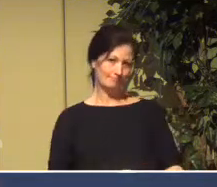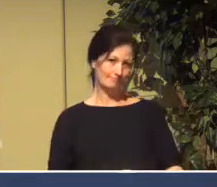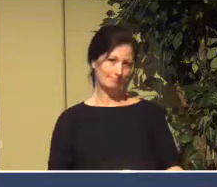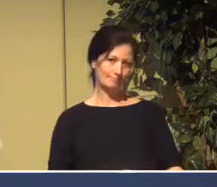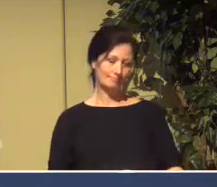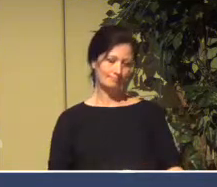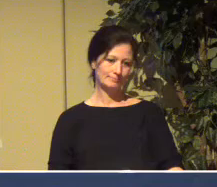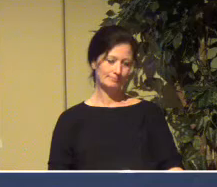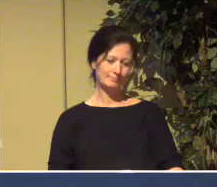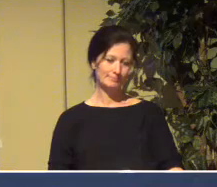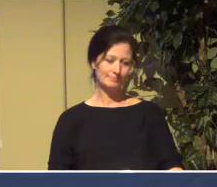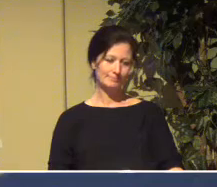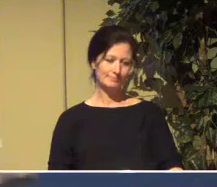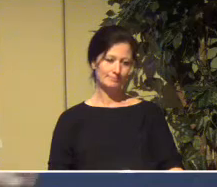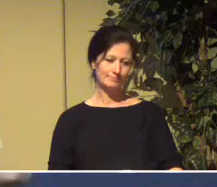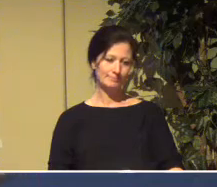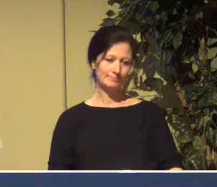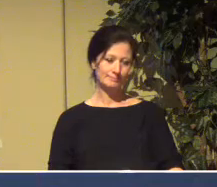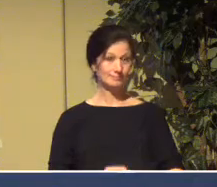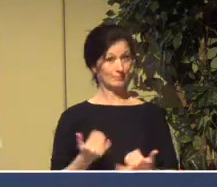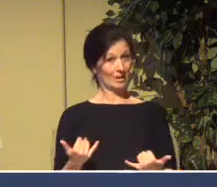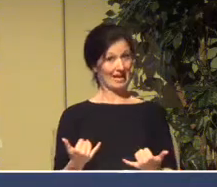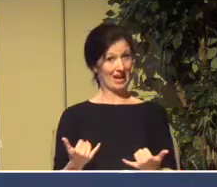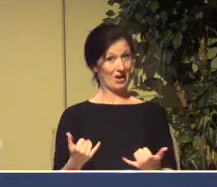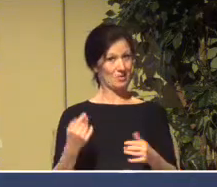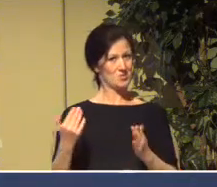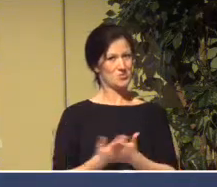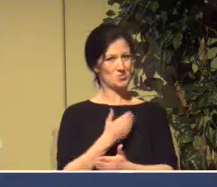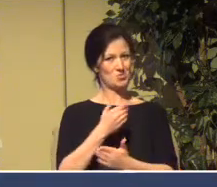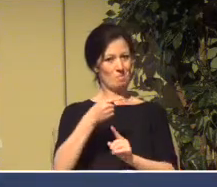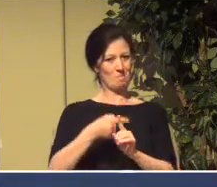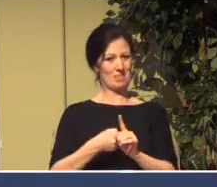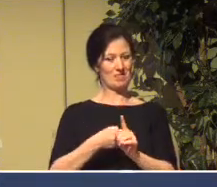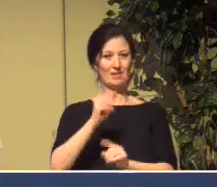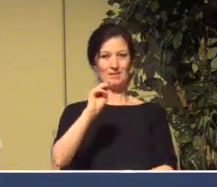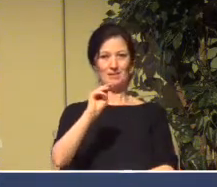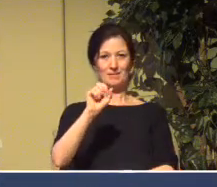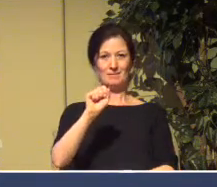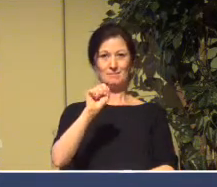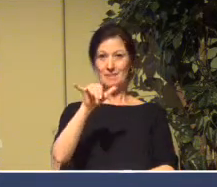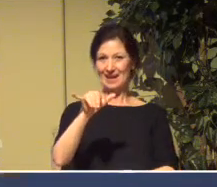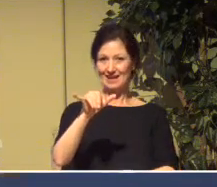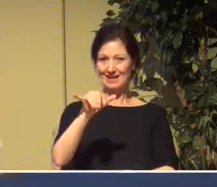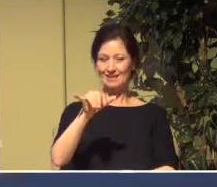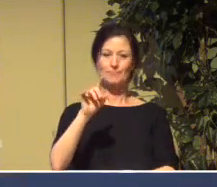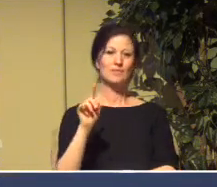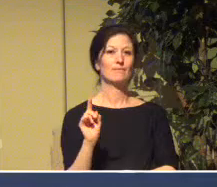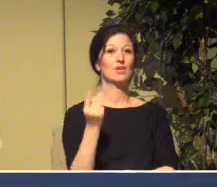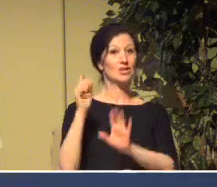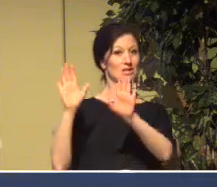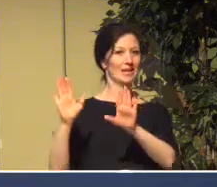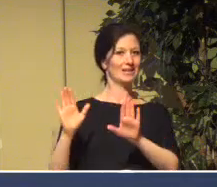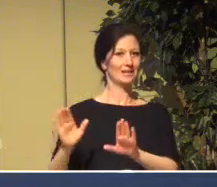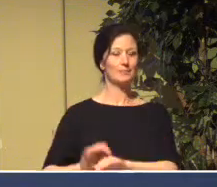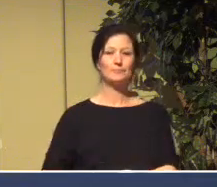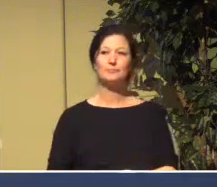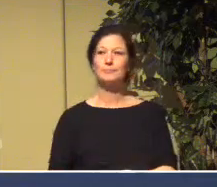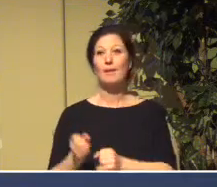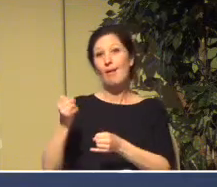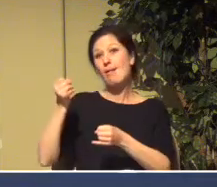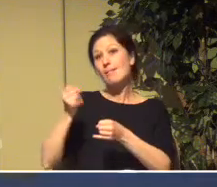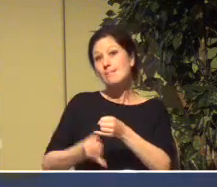Now, we've just come into the month of May, first Sunday of May. The last Sunday of May, May